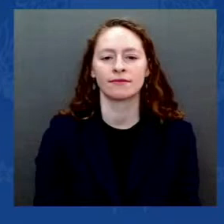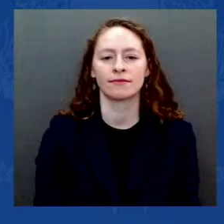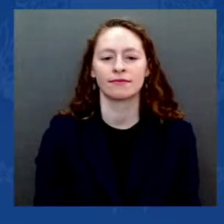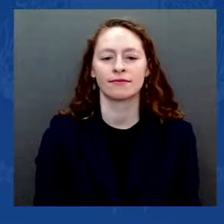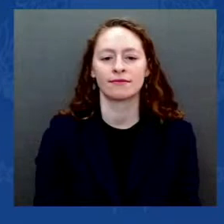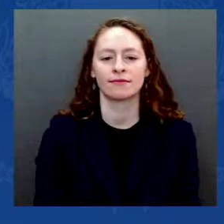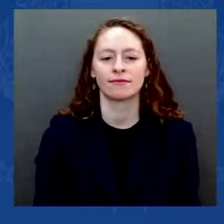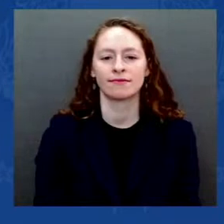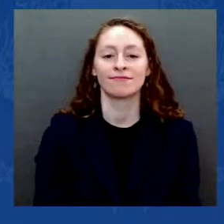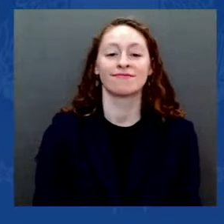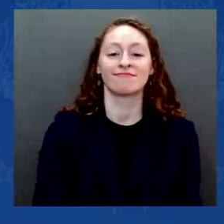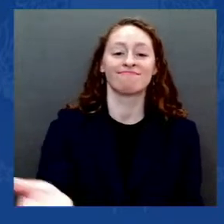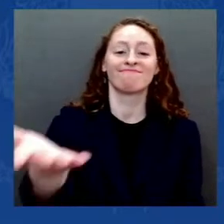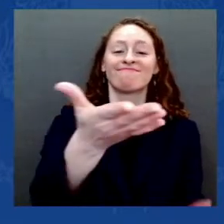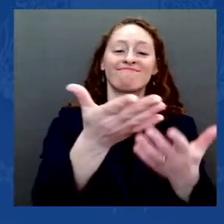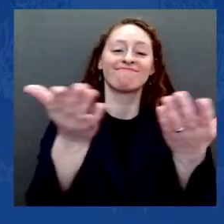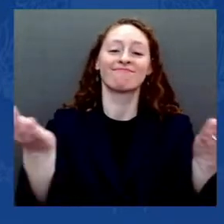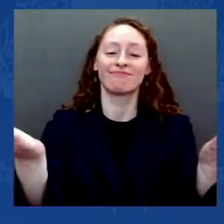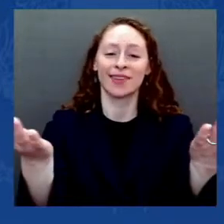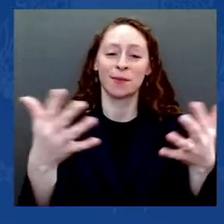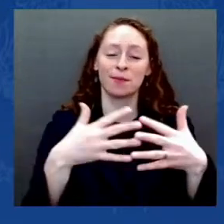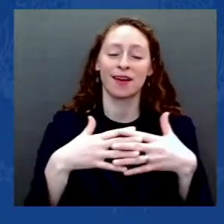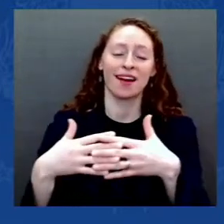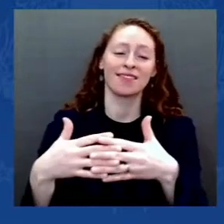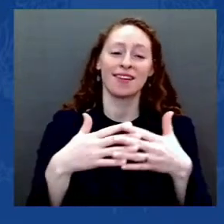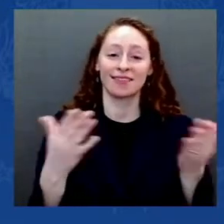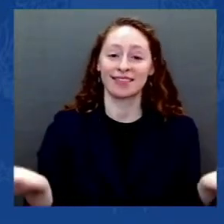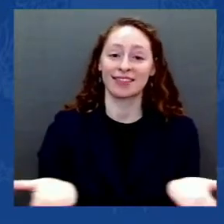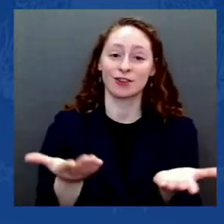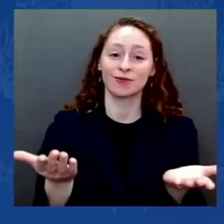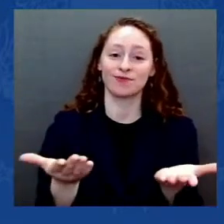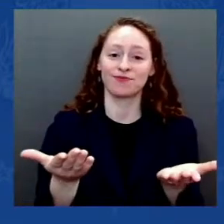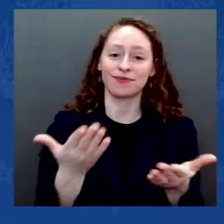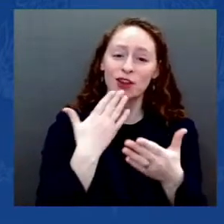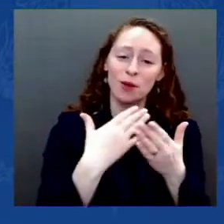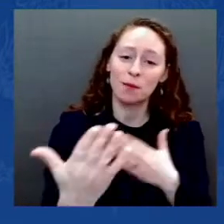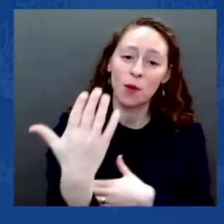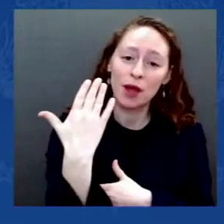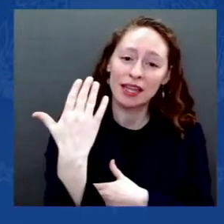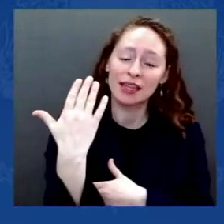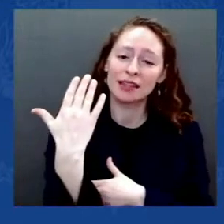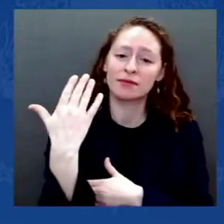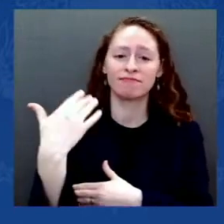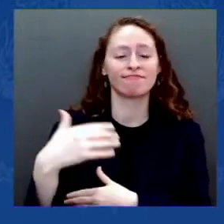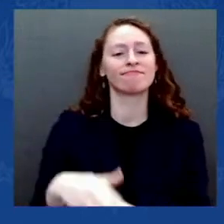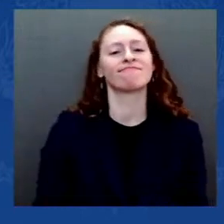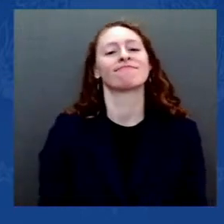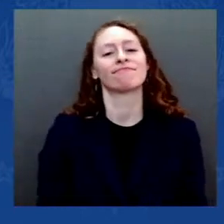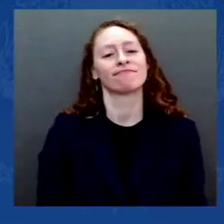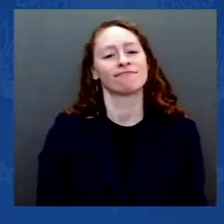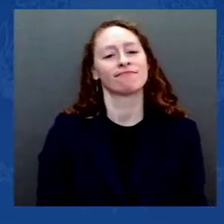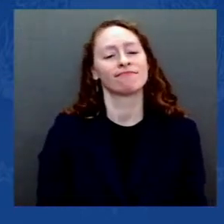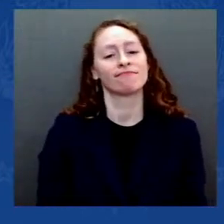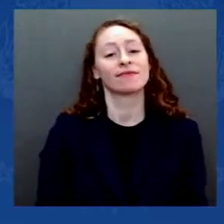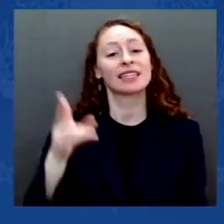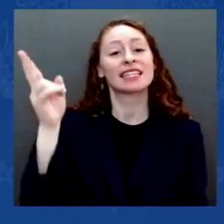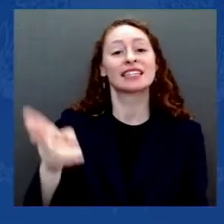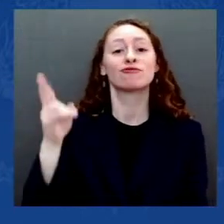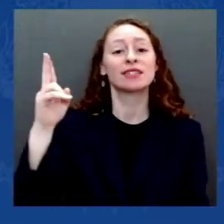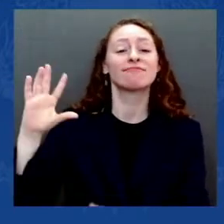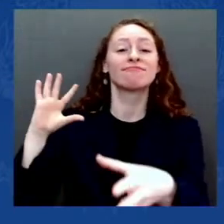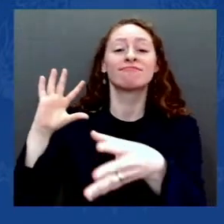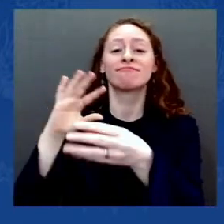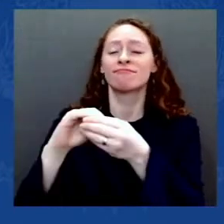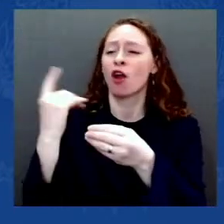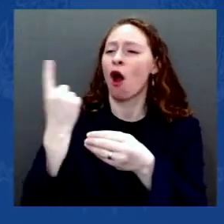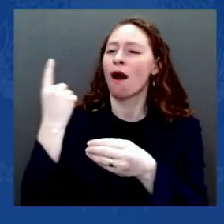Certain dates echo throughout history, including dates that instantly remind all who